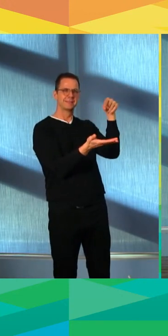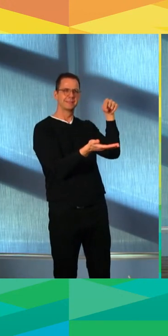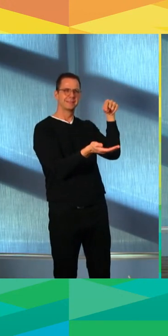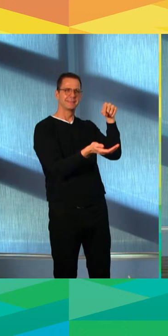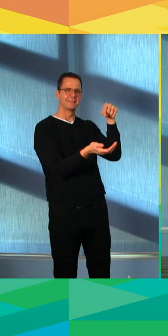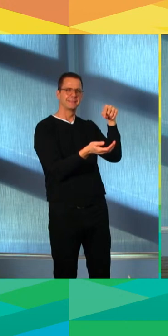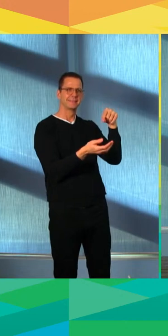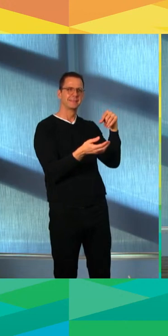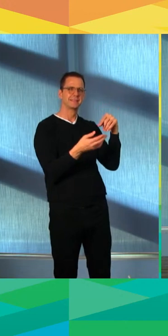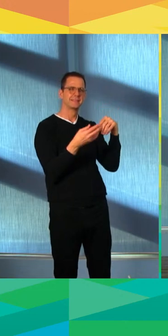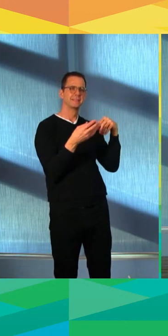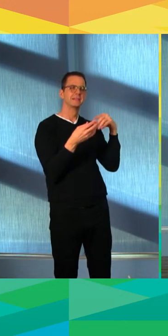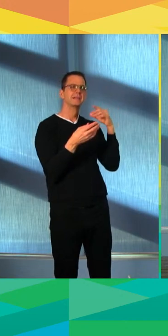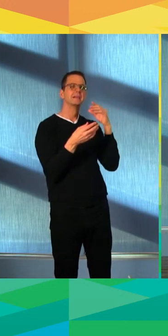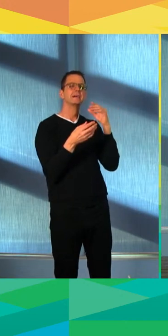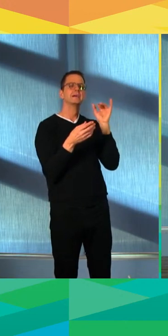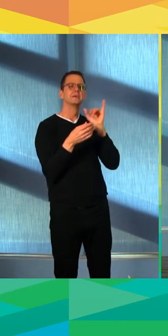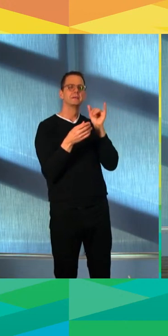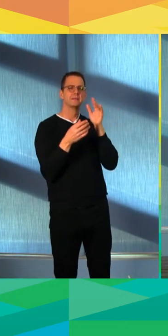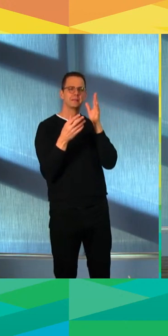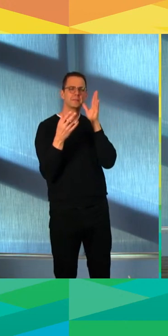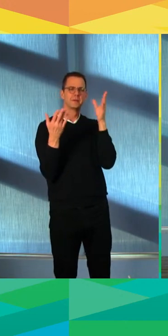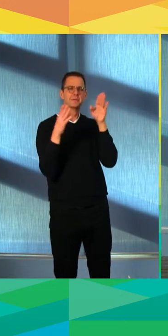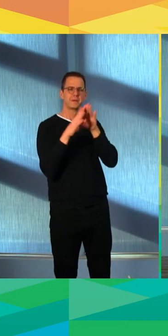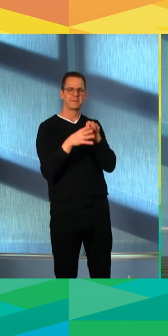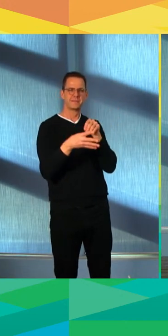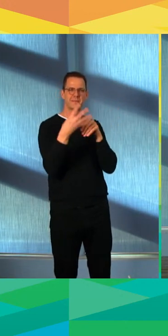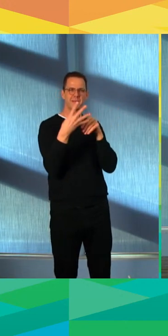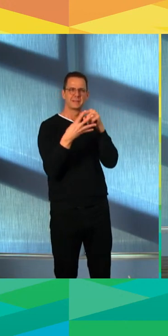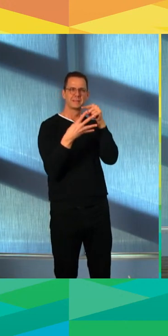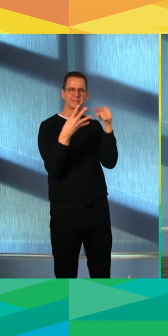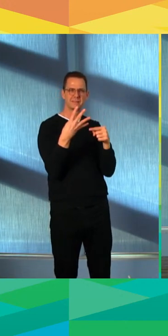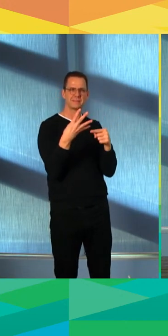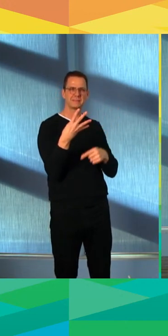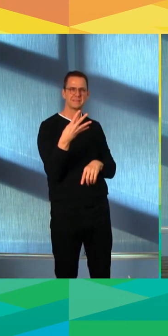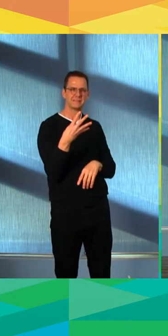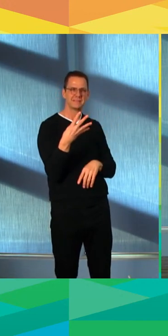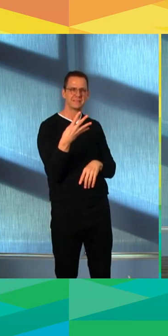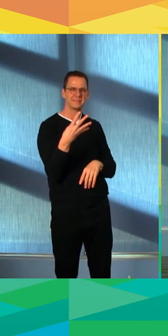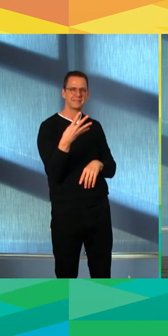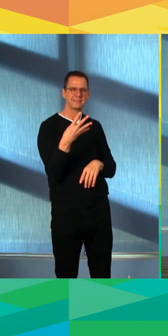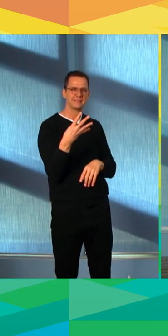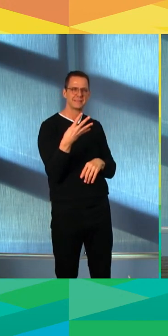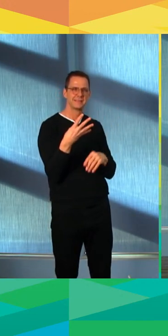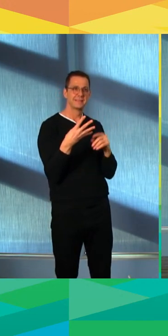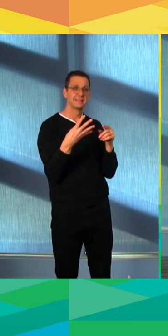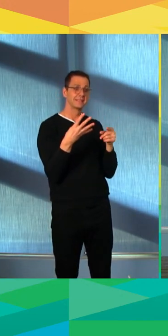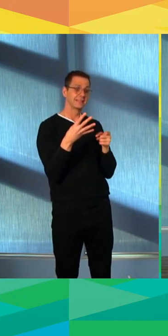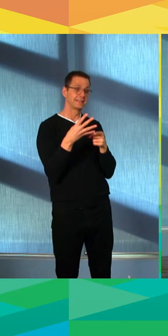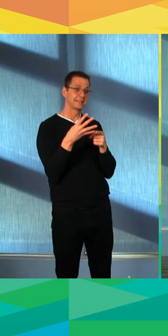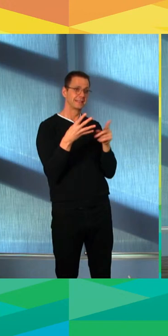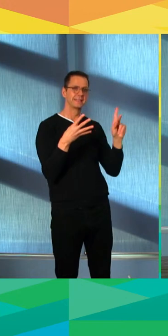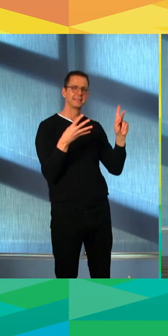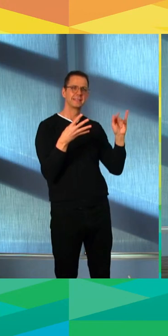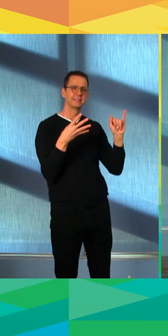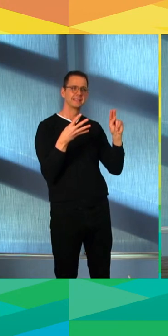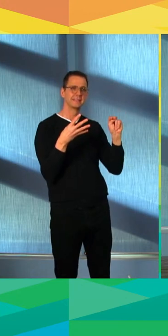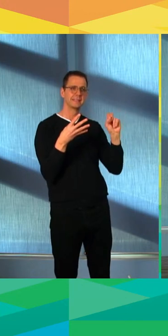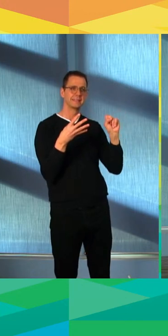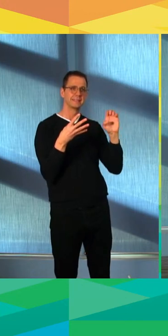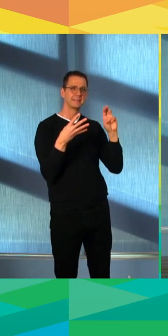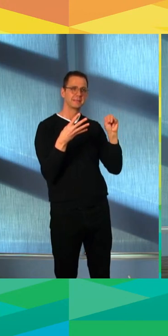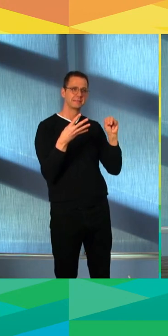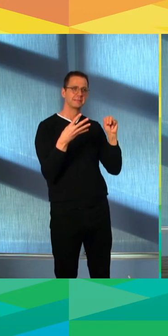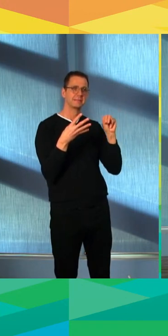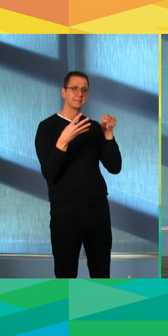Just hoping to get your thoughts on on why the one on one personal training is stopping or being paused that is still allowed. Is that just not cost effective